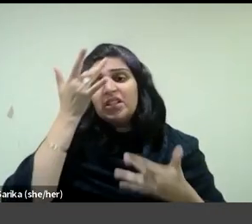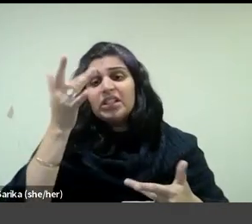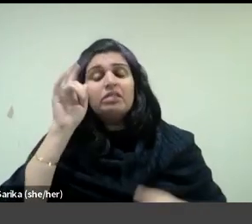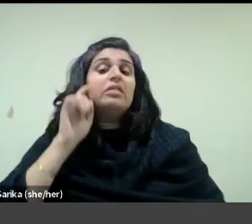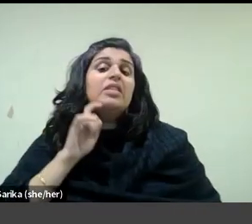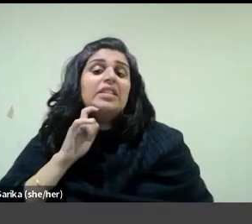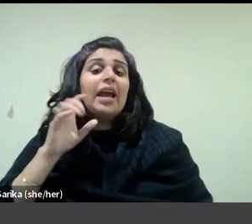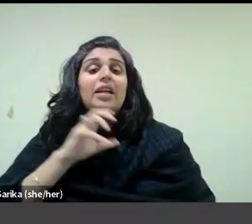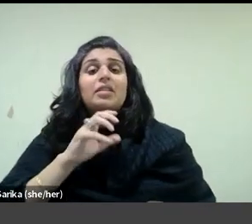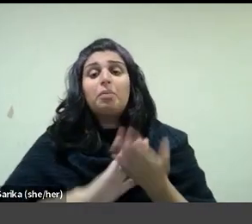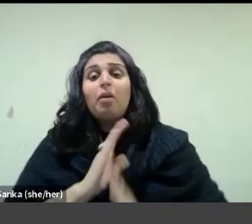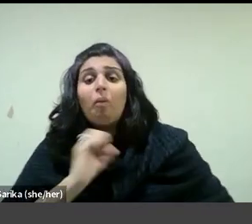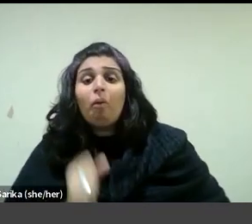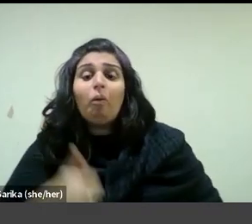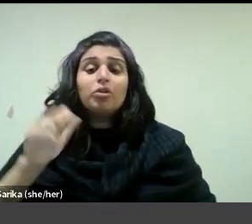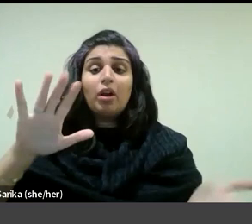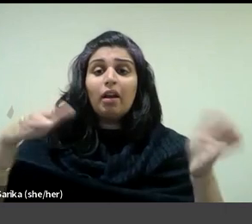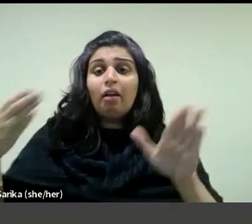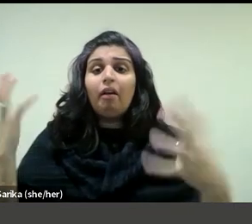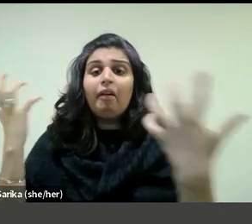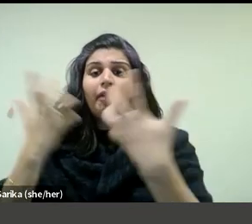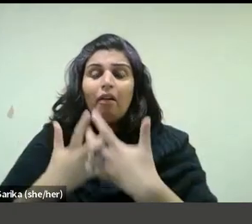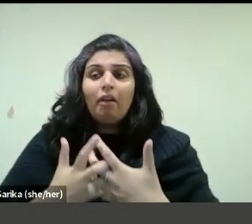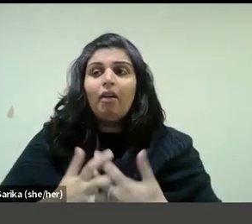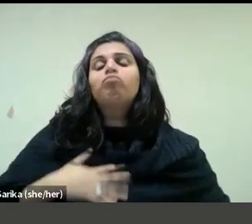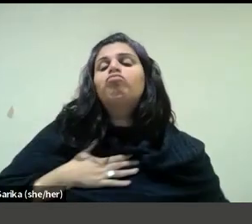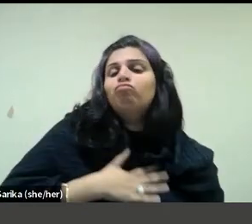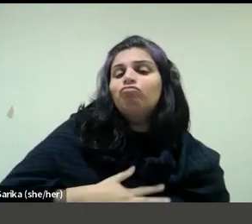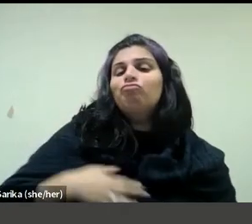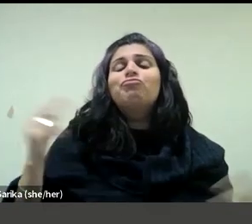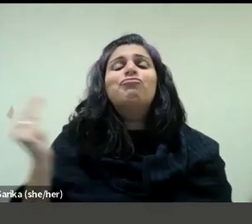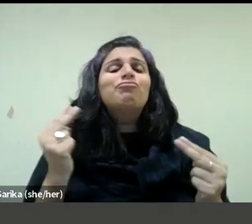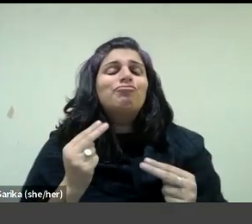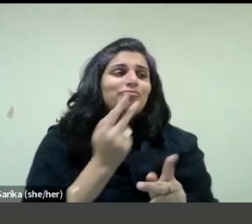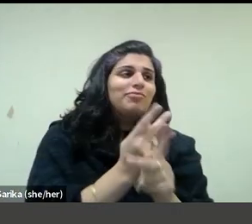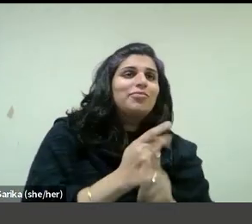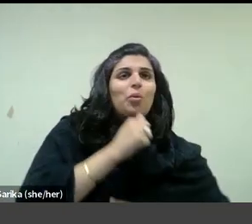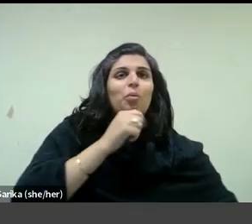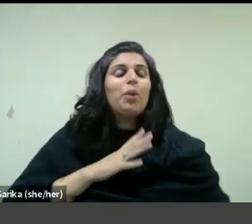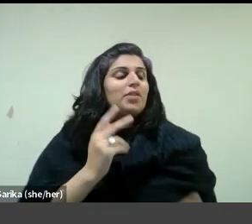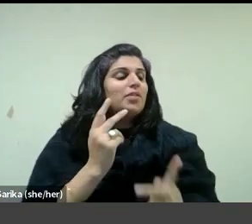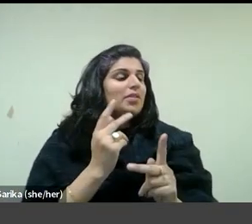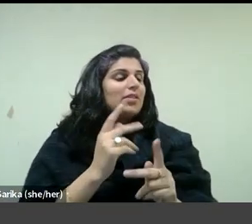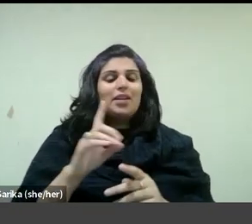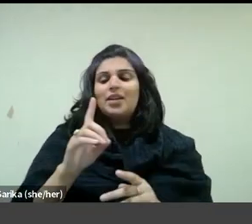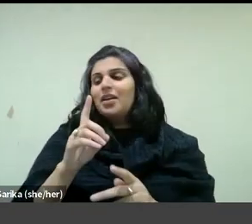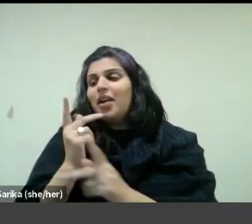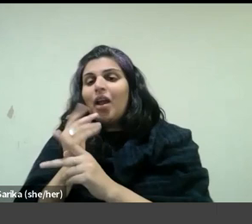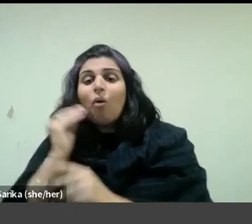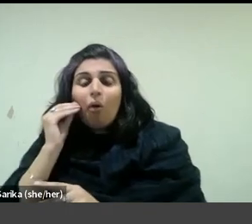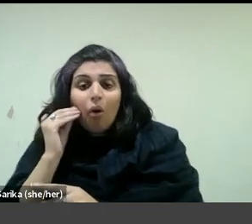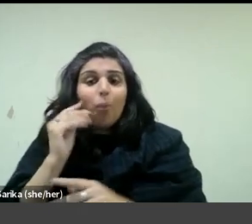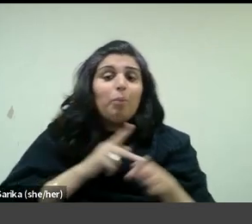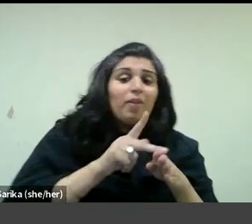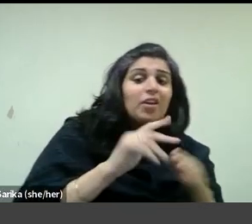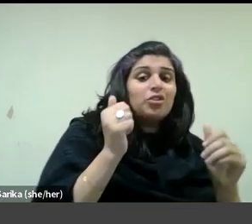and death together with those of leisure, humor, care and women's domestic and professional work in the home are